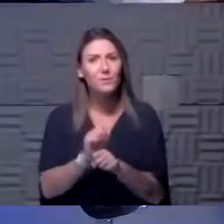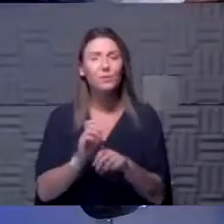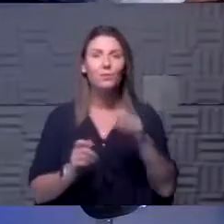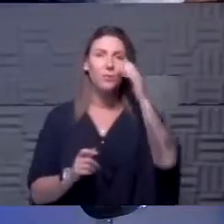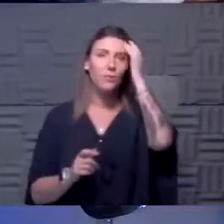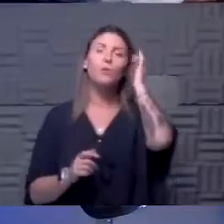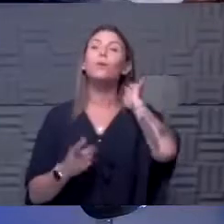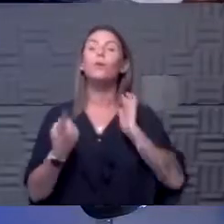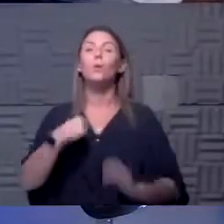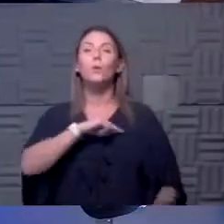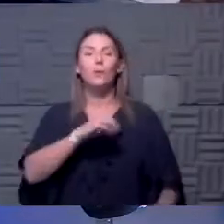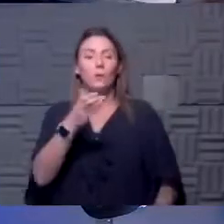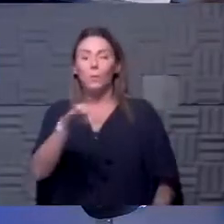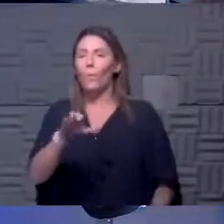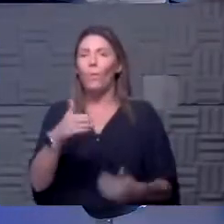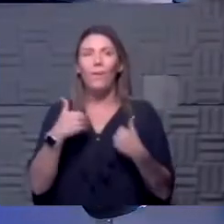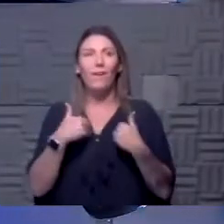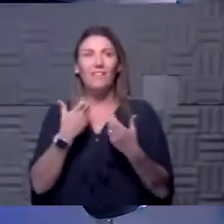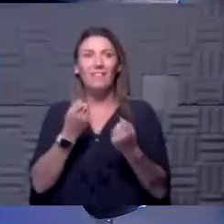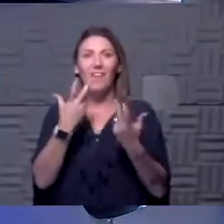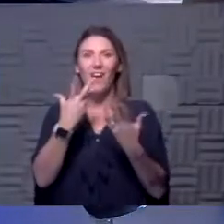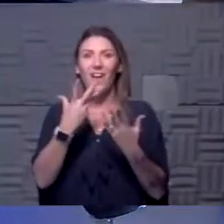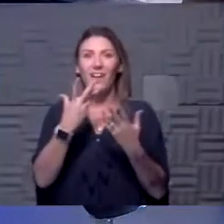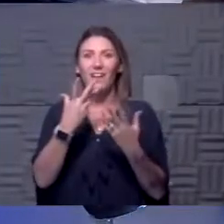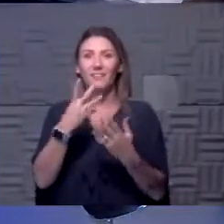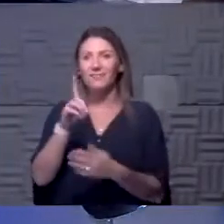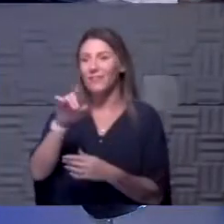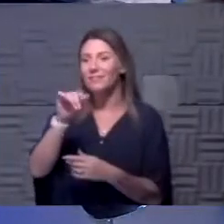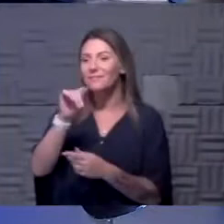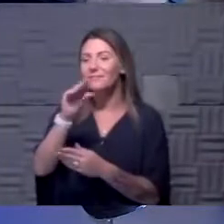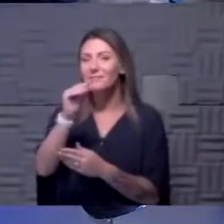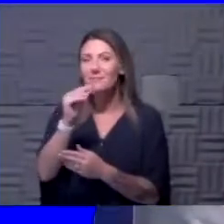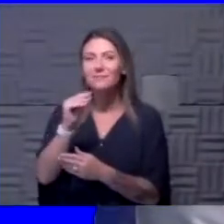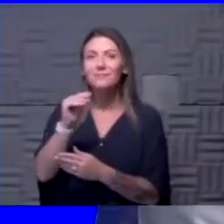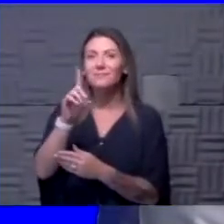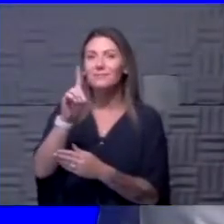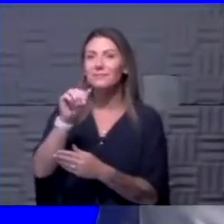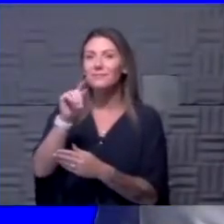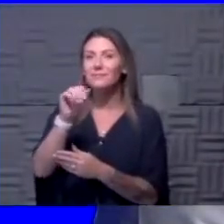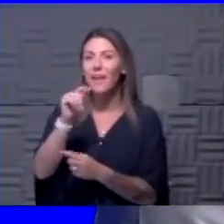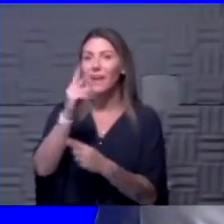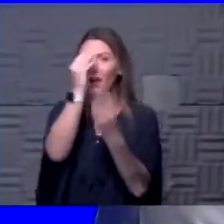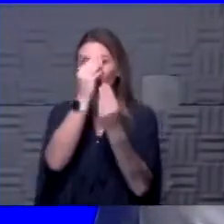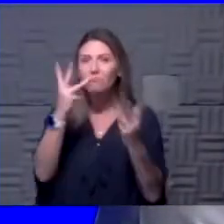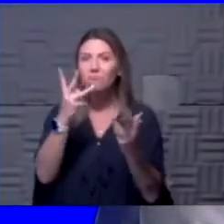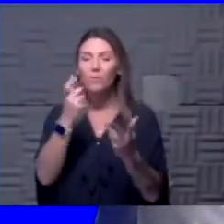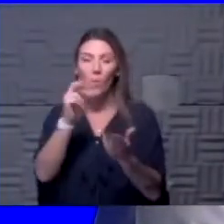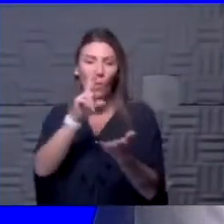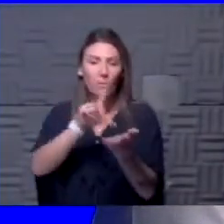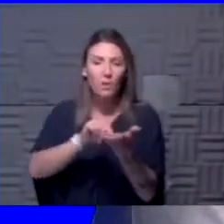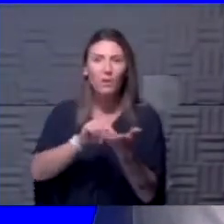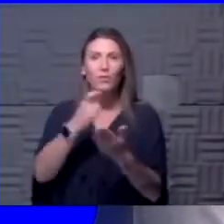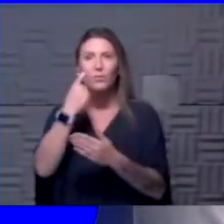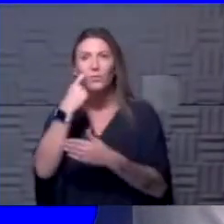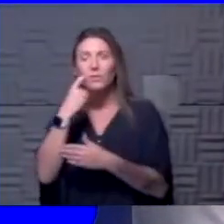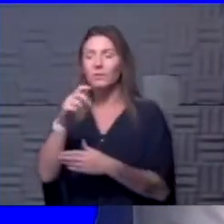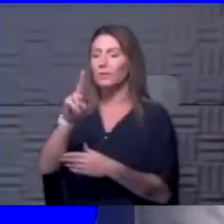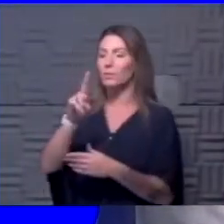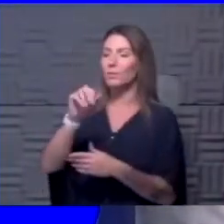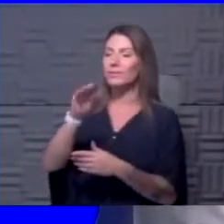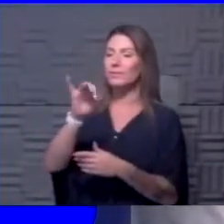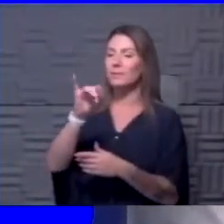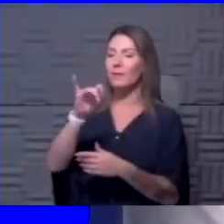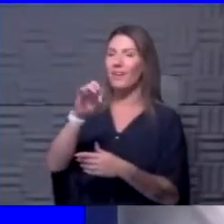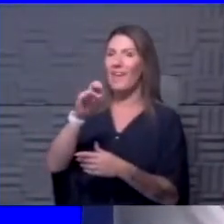don't have a lot of data, like you said, a lot of publications. There are some, a couple rhesus macaque publications.